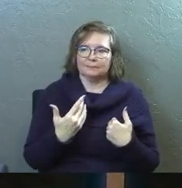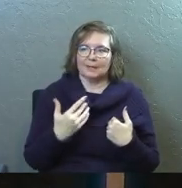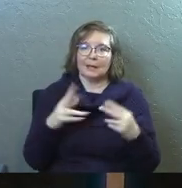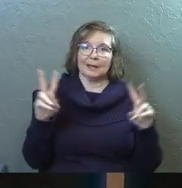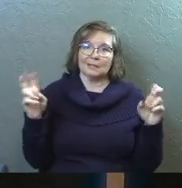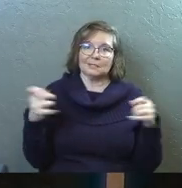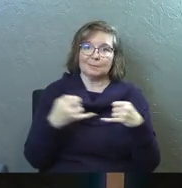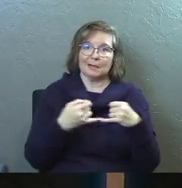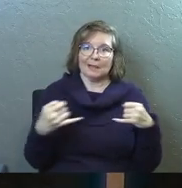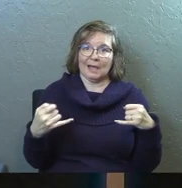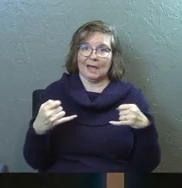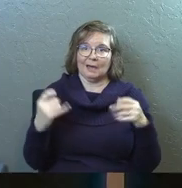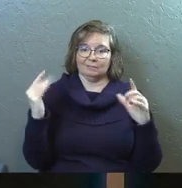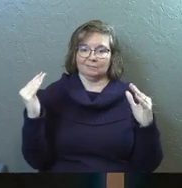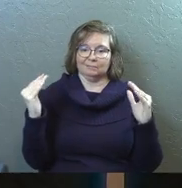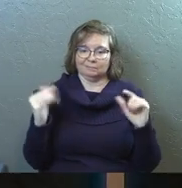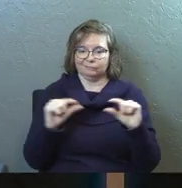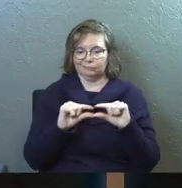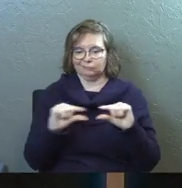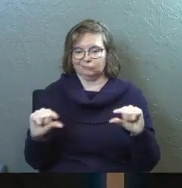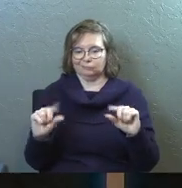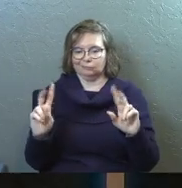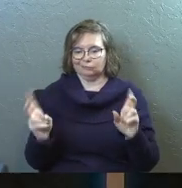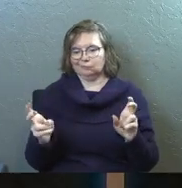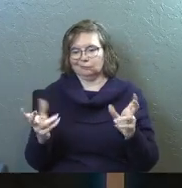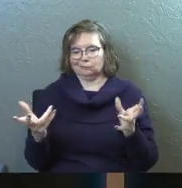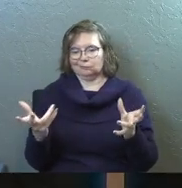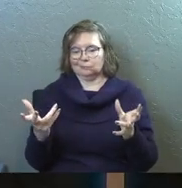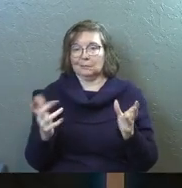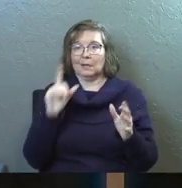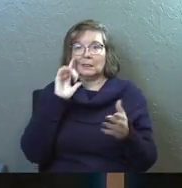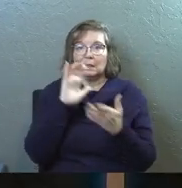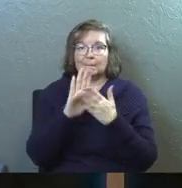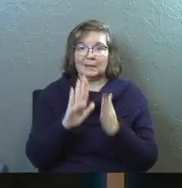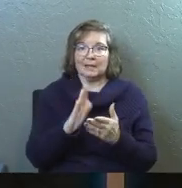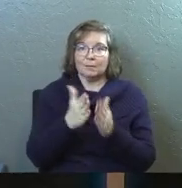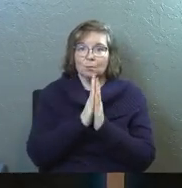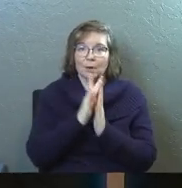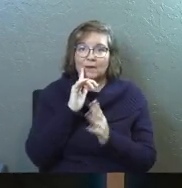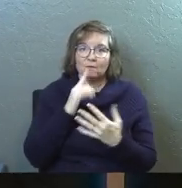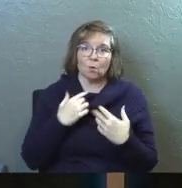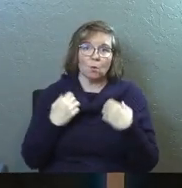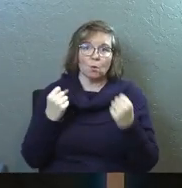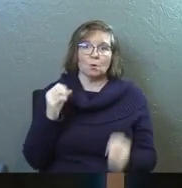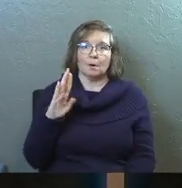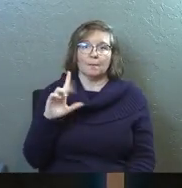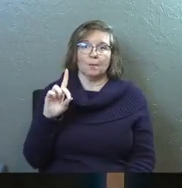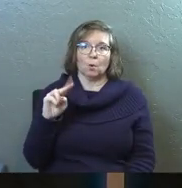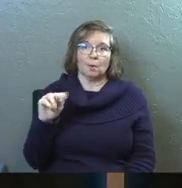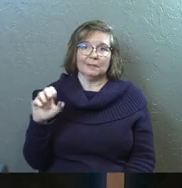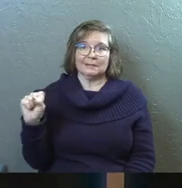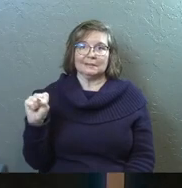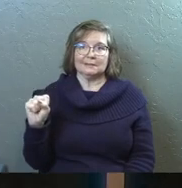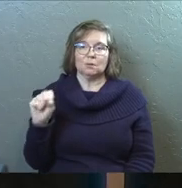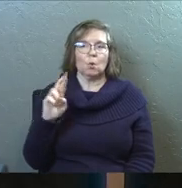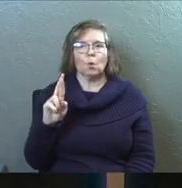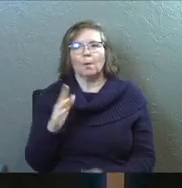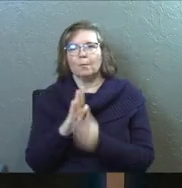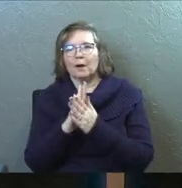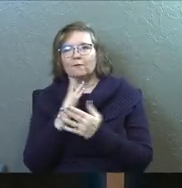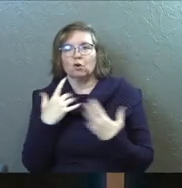a subject line now for this next section. And it probably says something like the believers pray for boldness or they pray for courage.